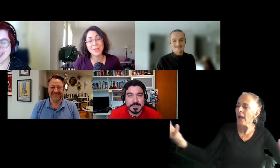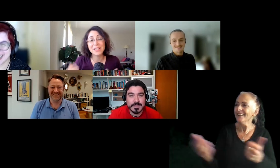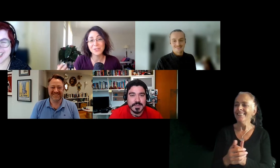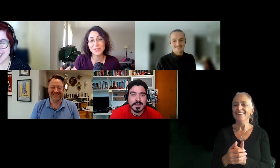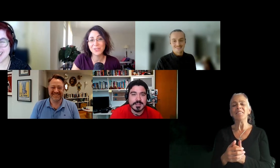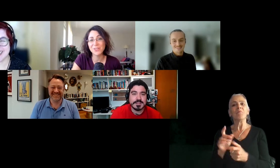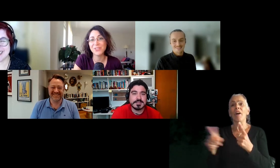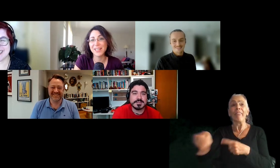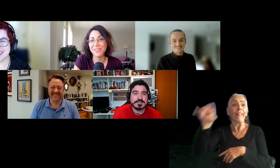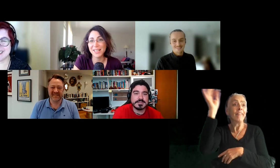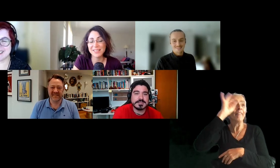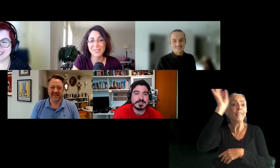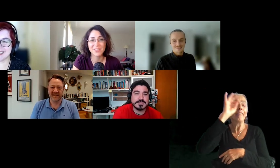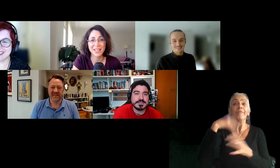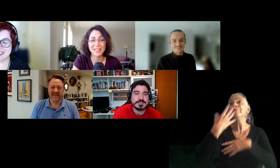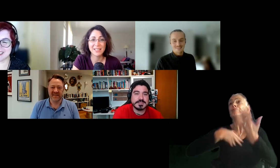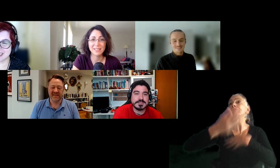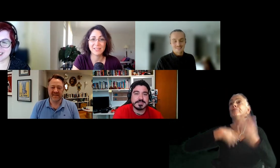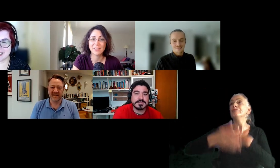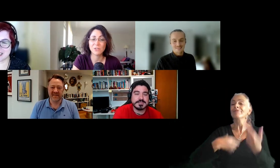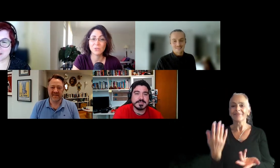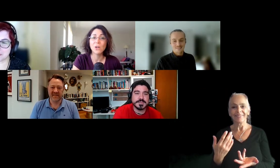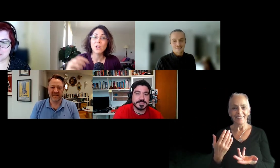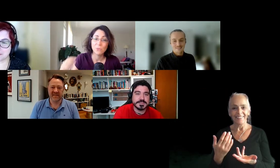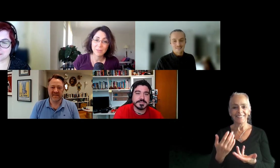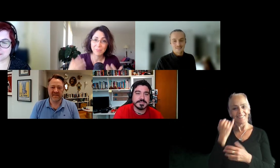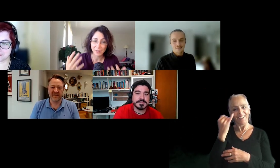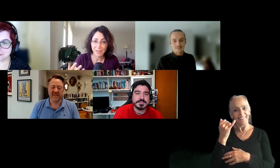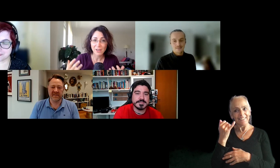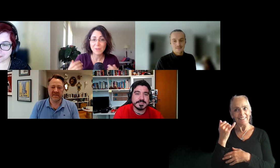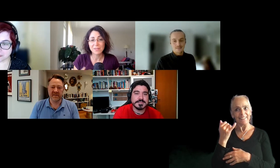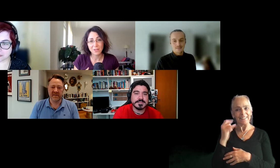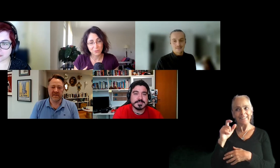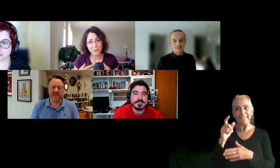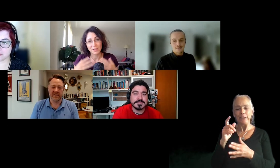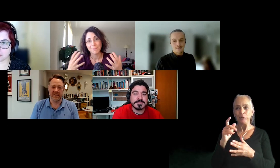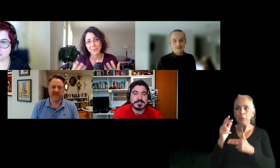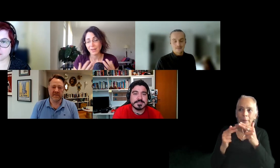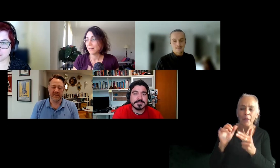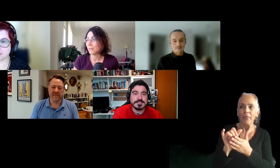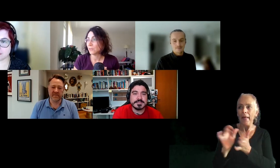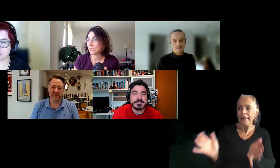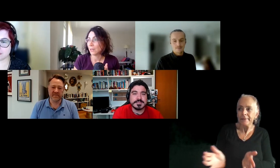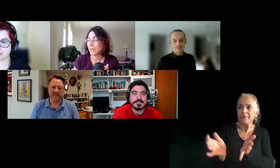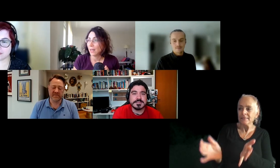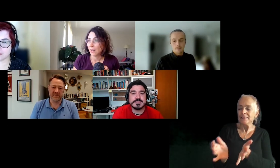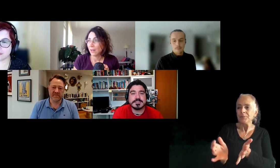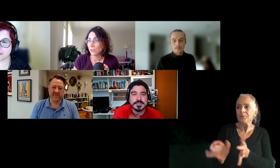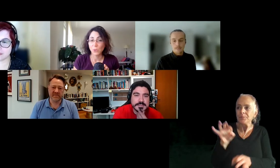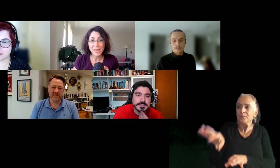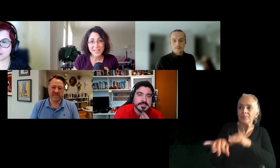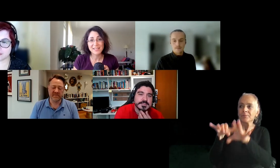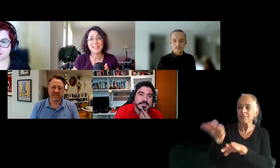Uh, but they don't know any of that. So the, the idea is to really build that up and start with, uh, uh, you know, uh,